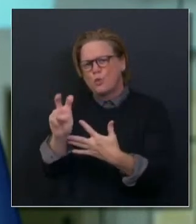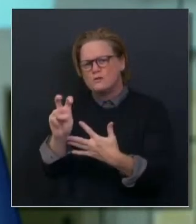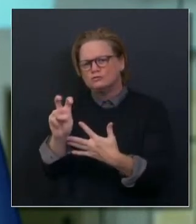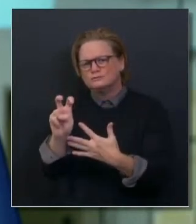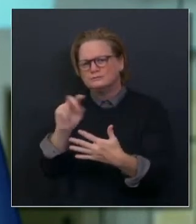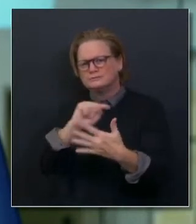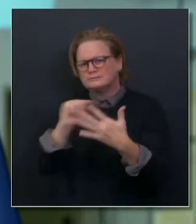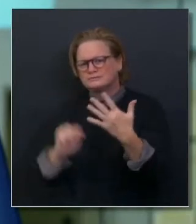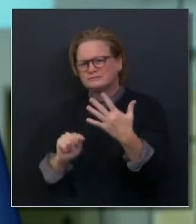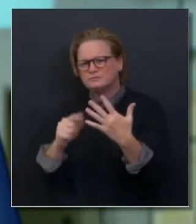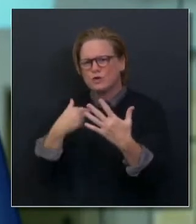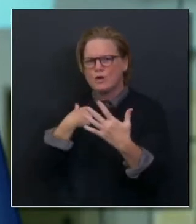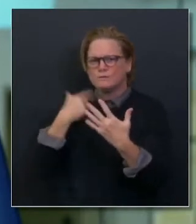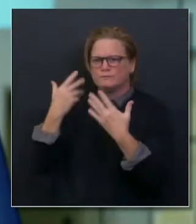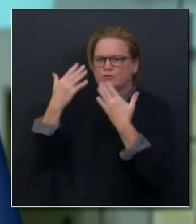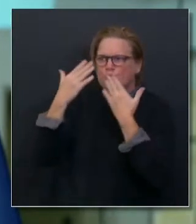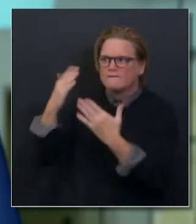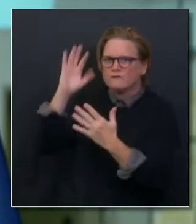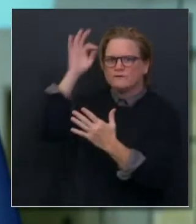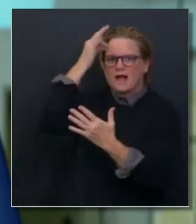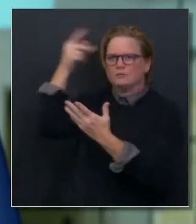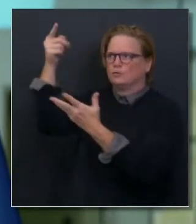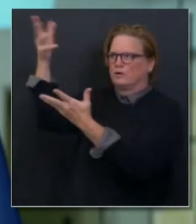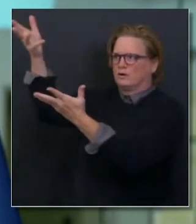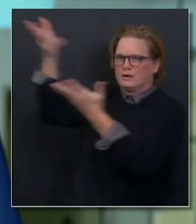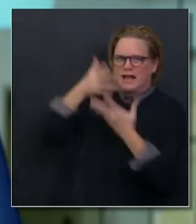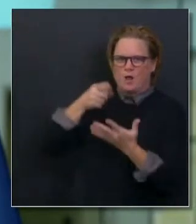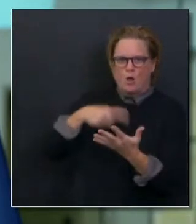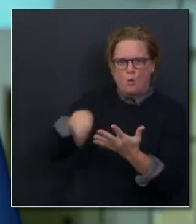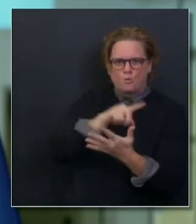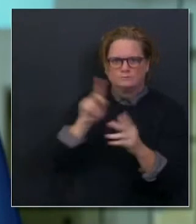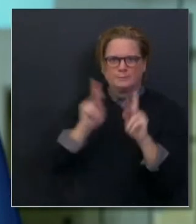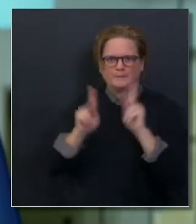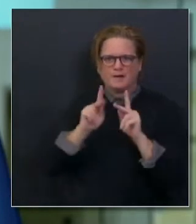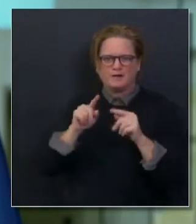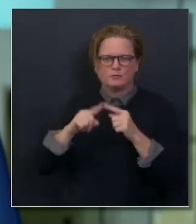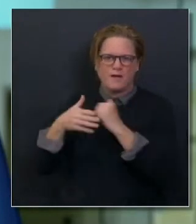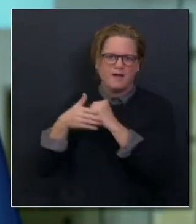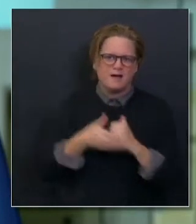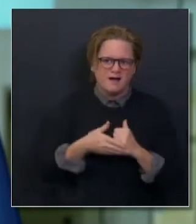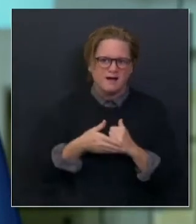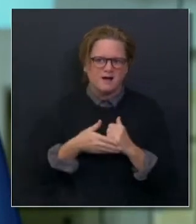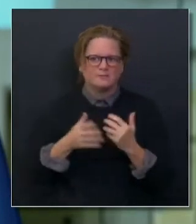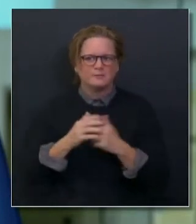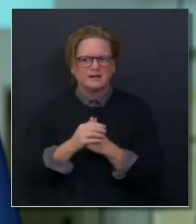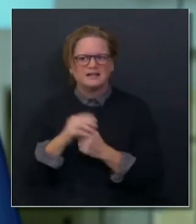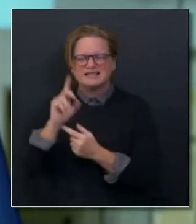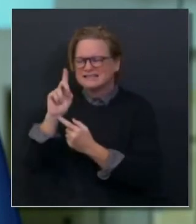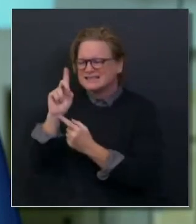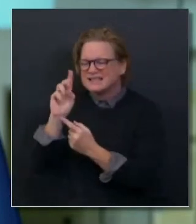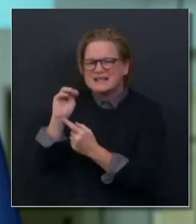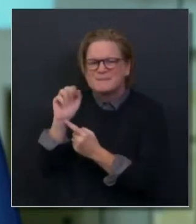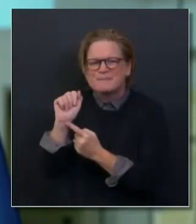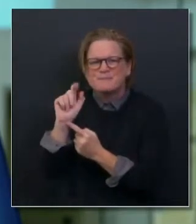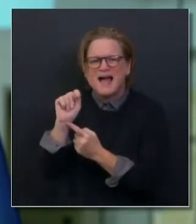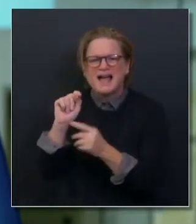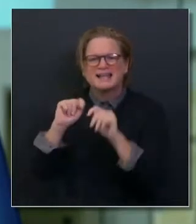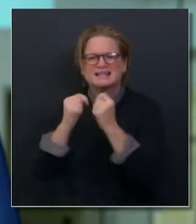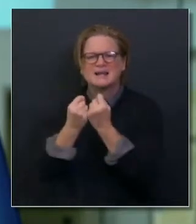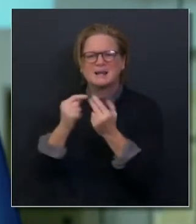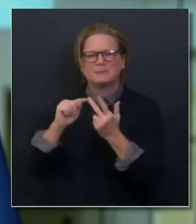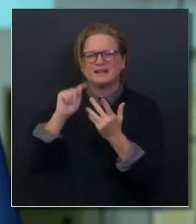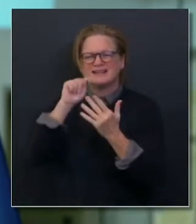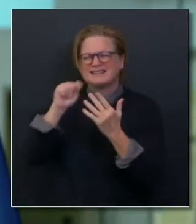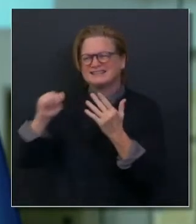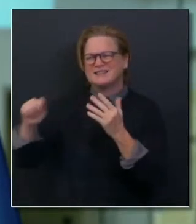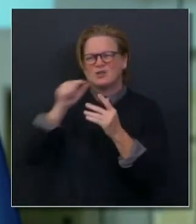paramedics and EMTs, through FEMA, and the DMAT teams, those 35 that are down there in Pioneer, in El Centro Hospitals,